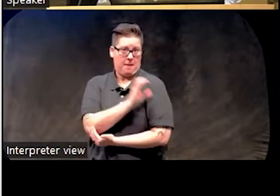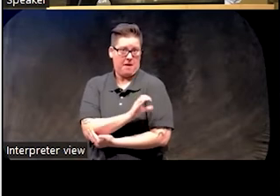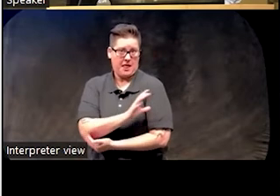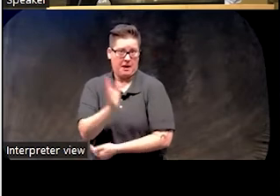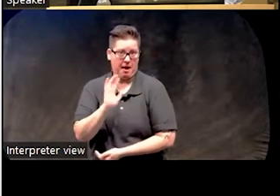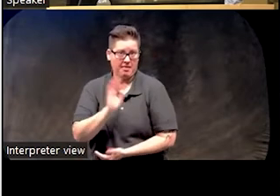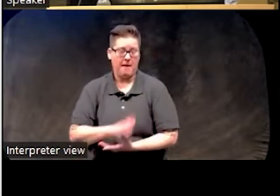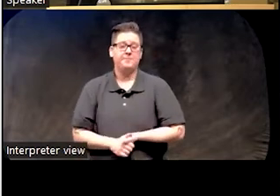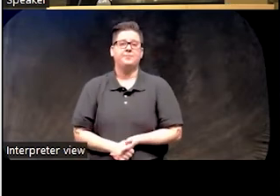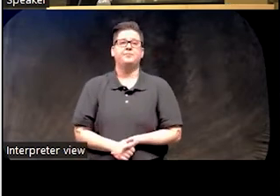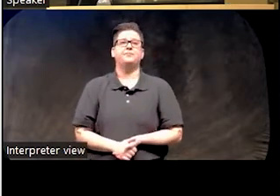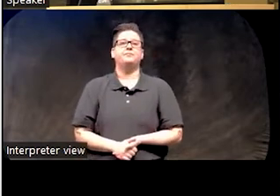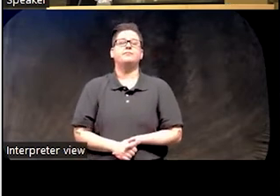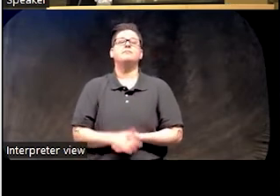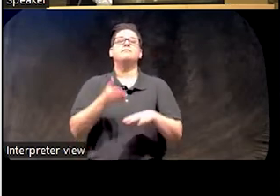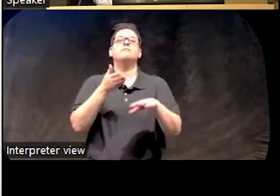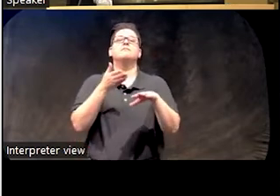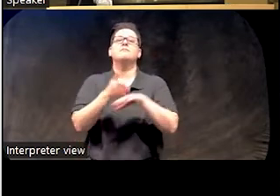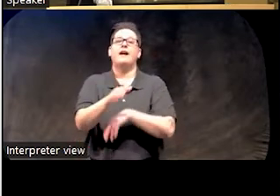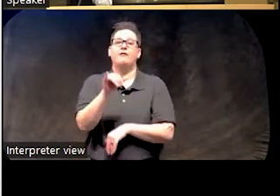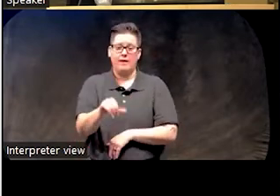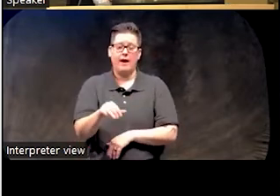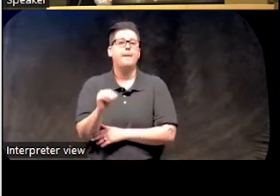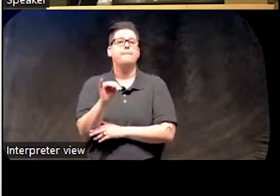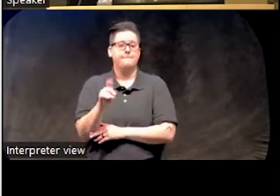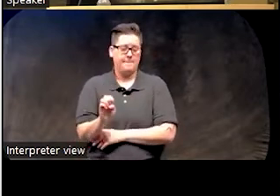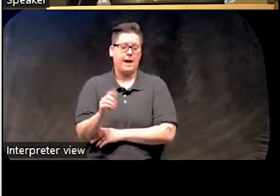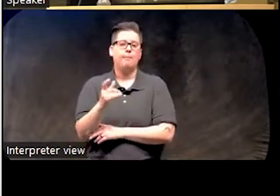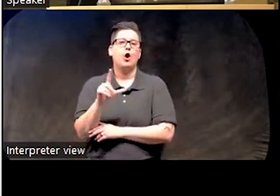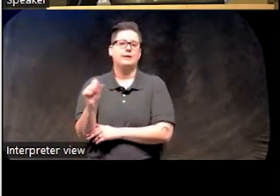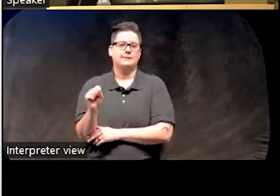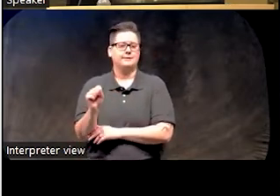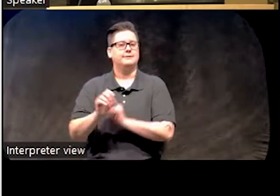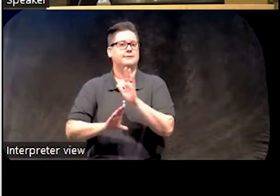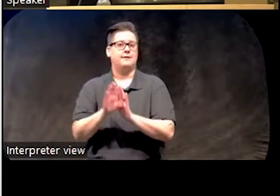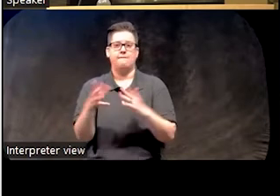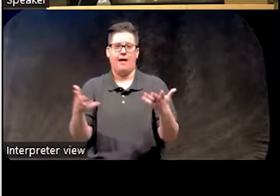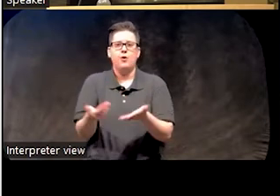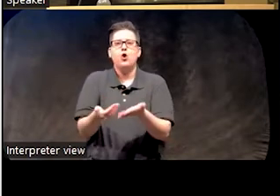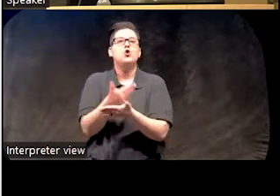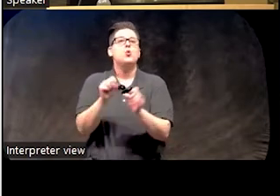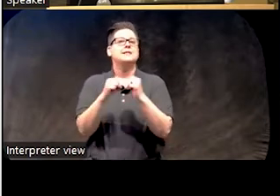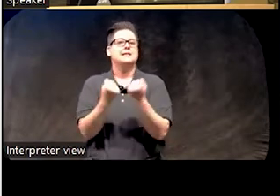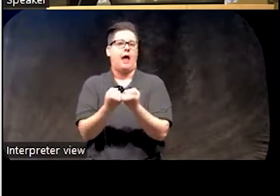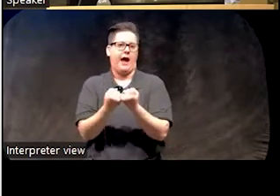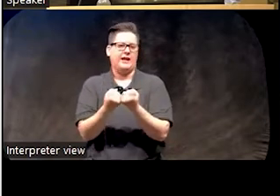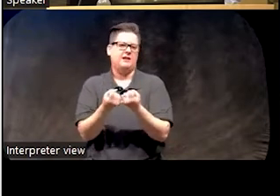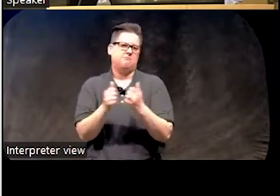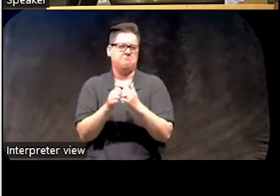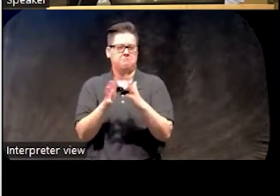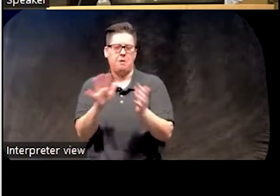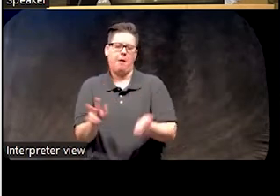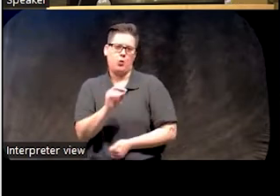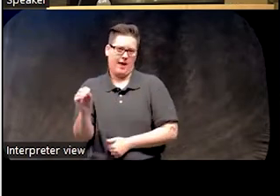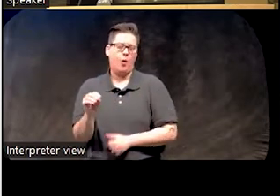at the time, and subsequently, Michael Perlis was instrumental in development of a new society in around 2000